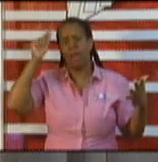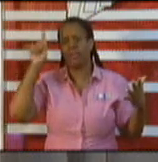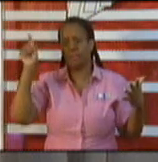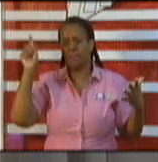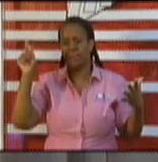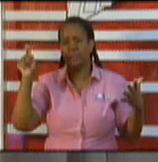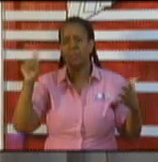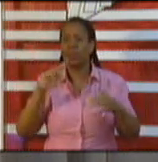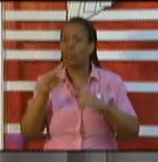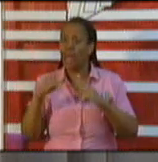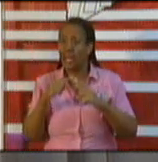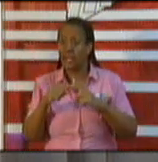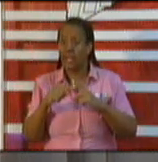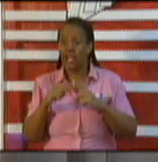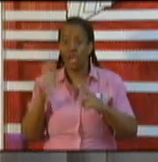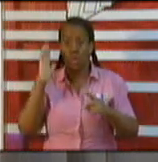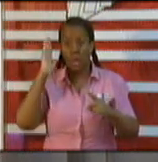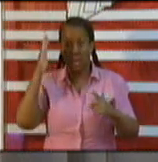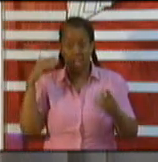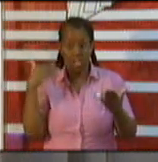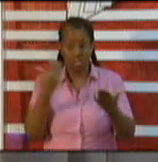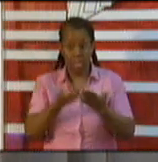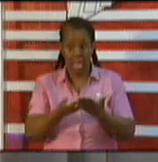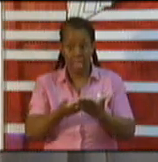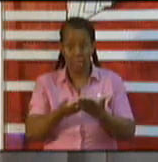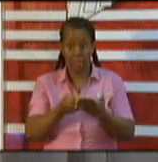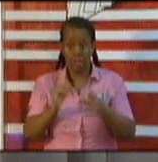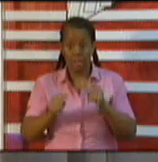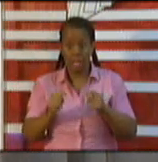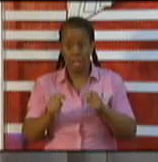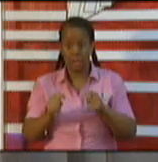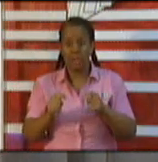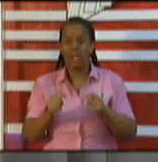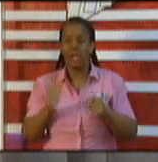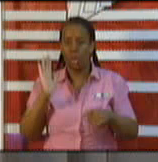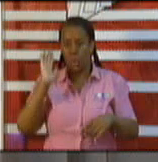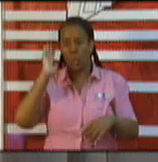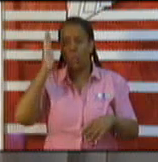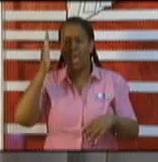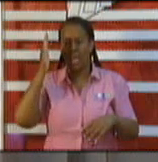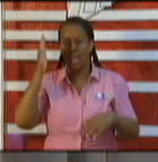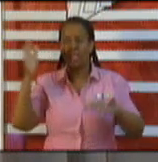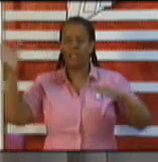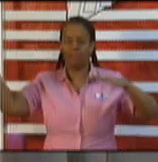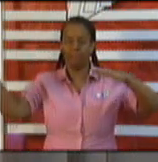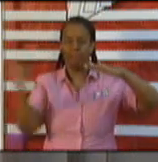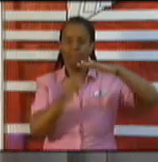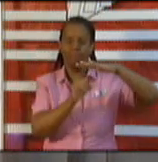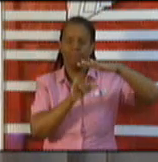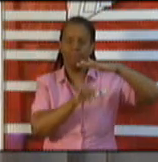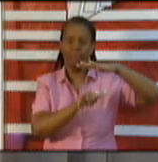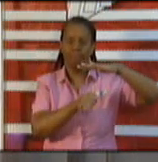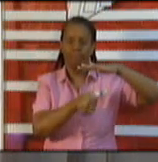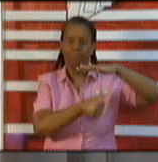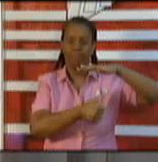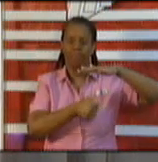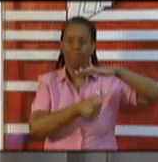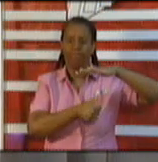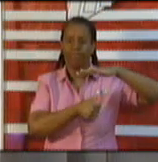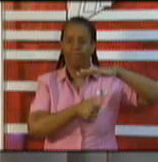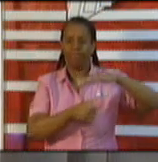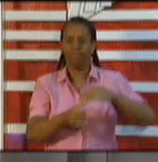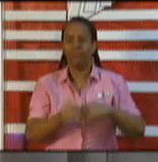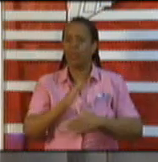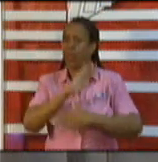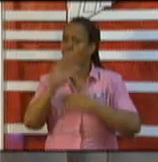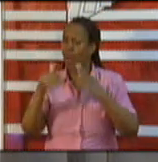understand that they will be subject to quarantine. I think by now everyone who comes to Trinidad, all our nationals, understand they're going to be subject to